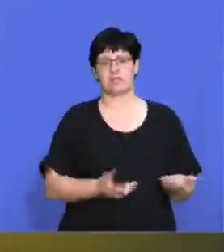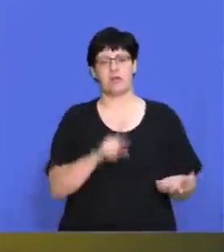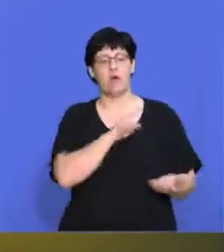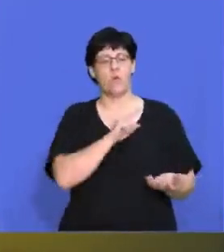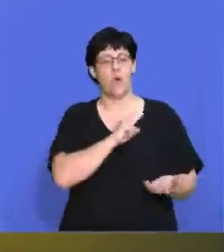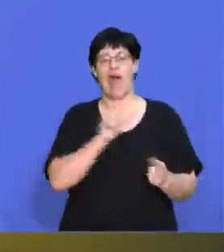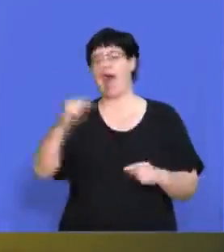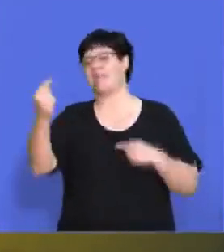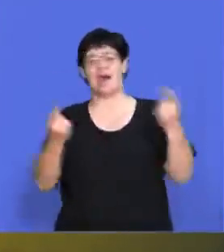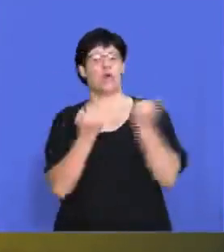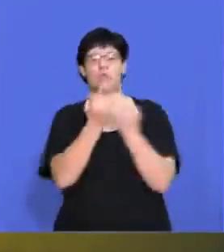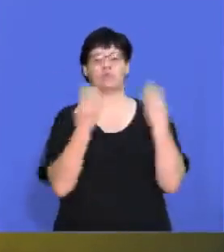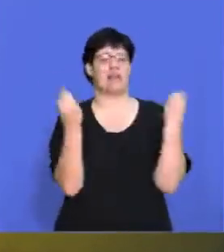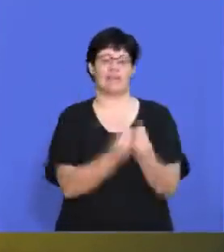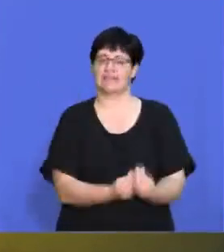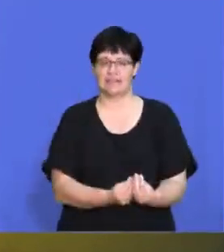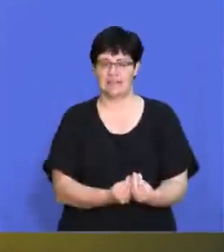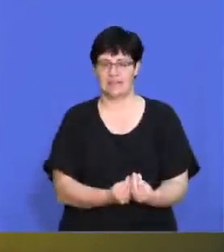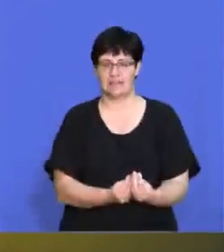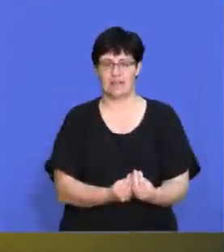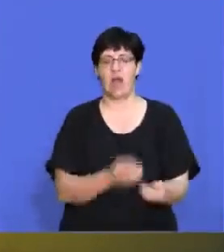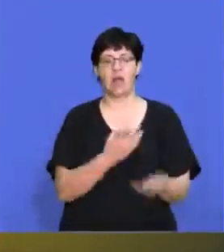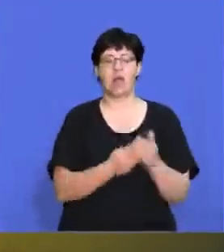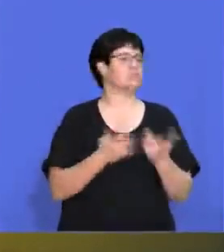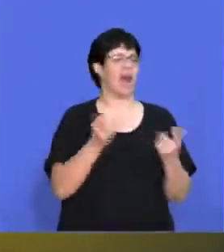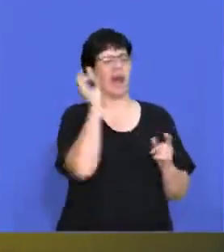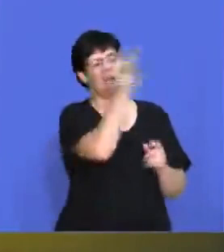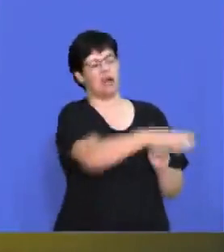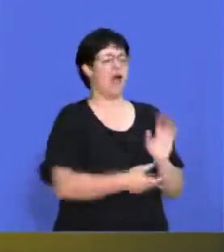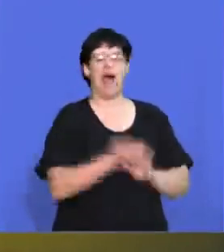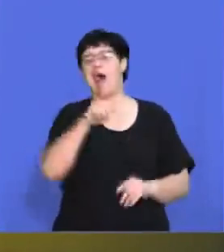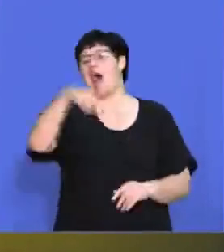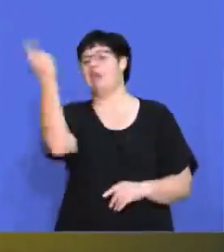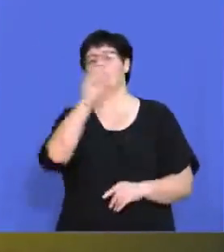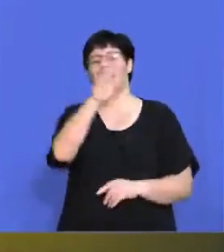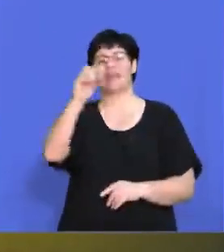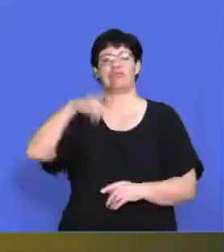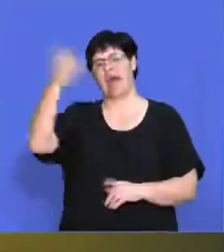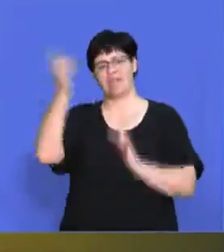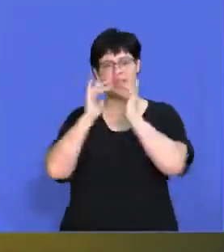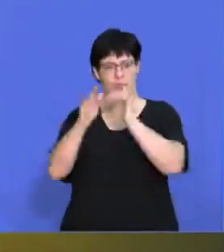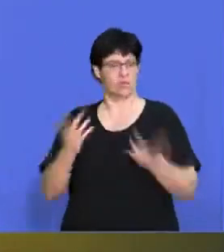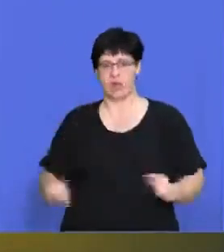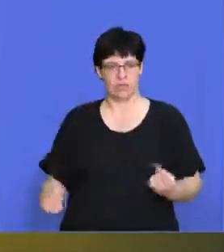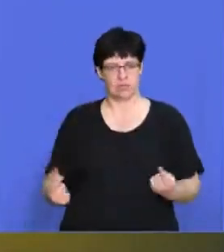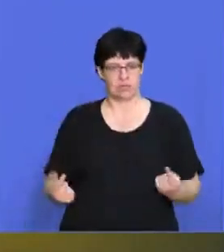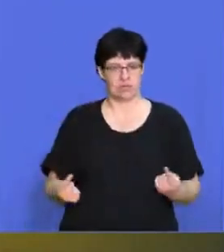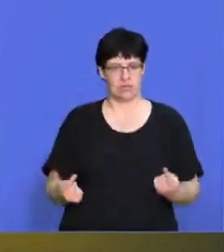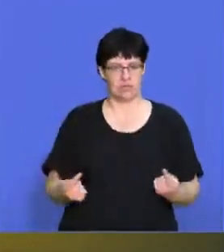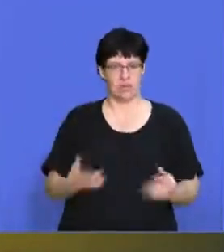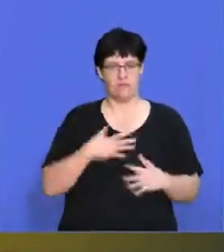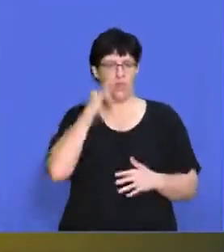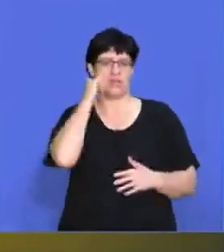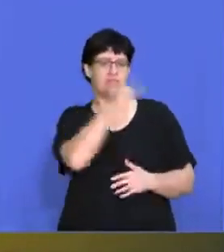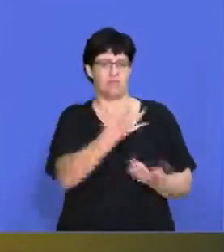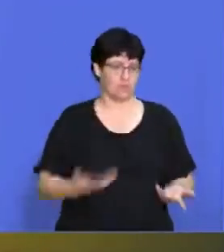competition. We can't just go and find a hundred other cell phone networks to be the suppliers for our telecommunication network.